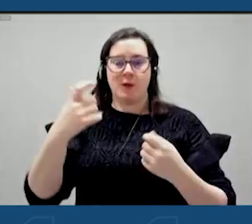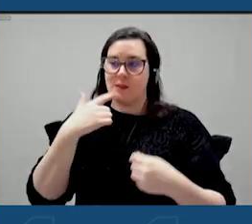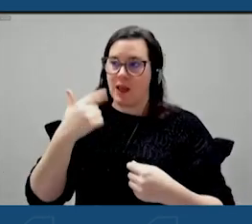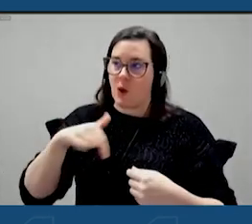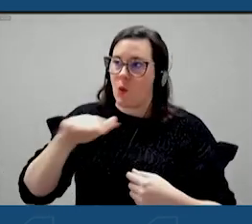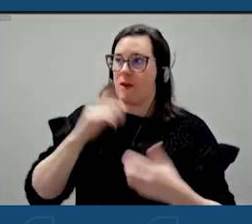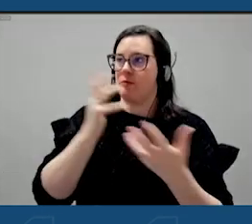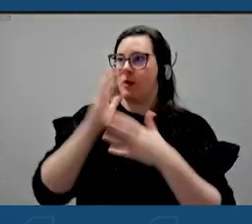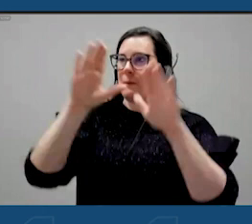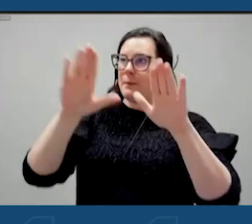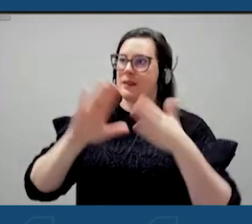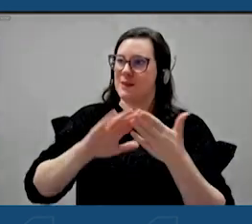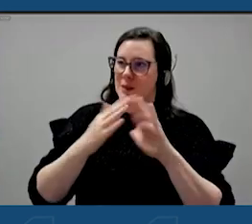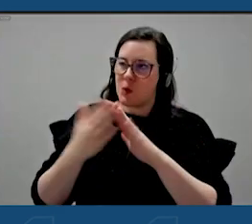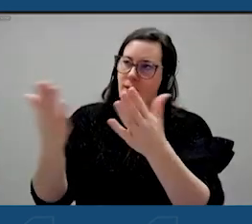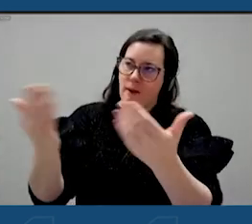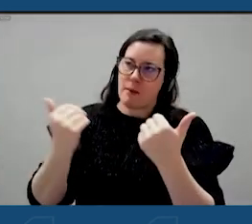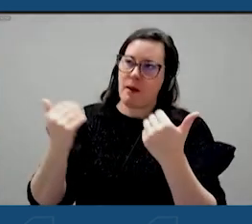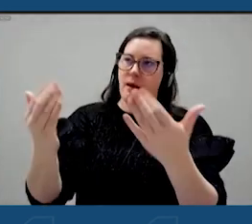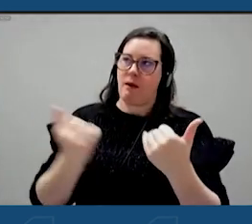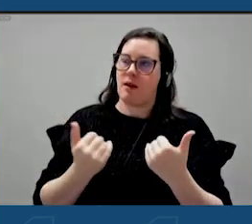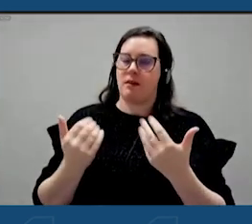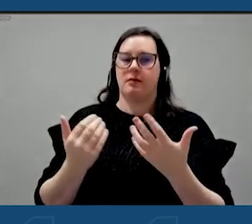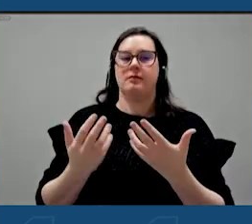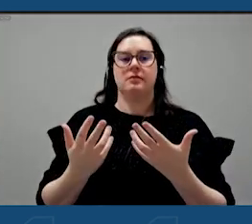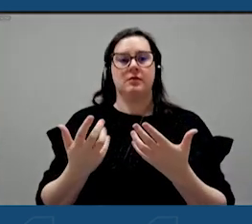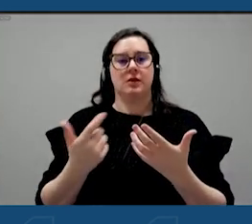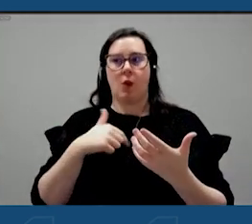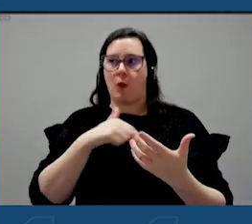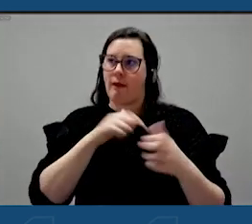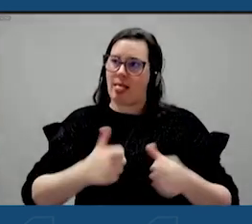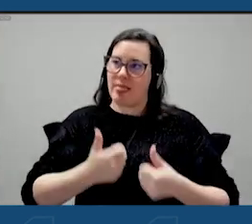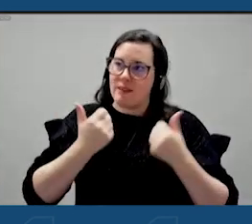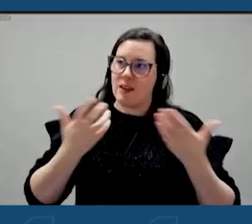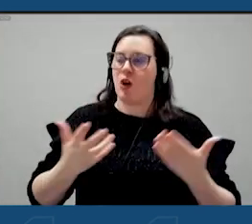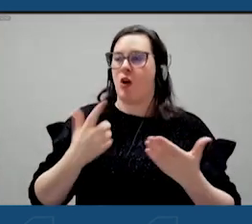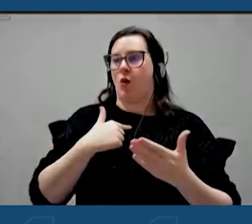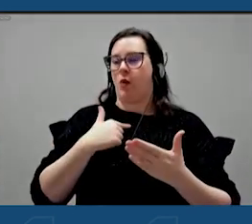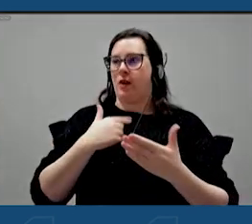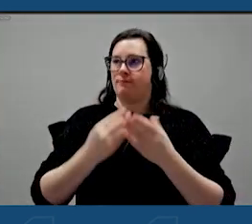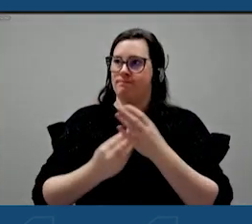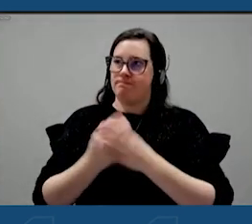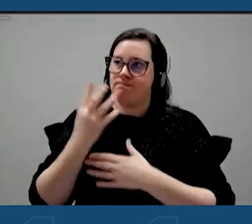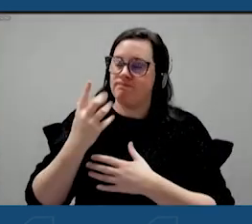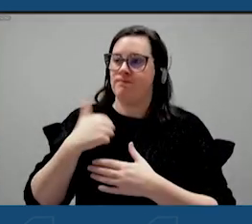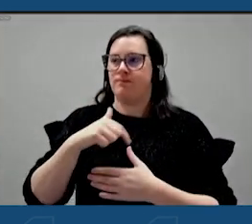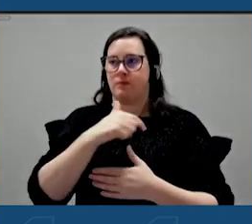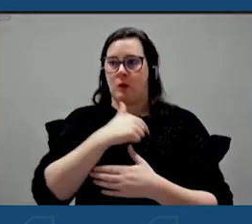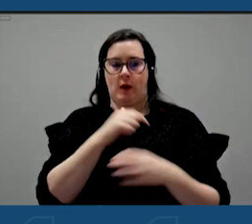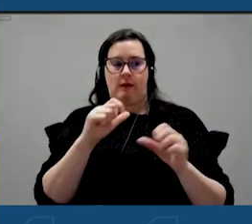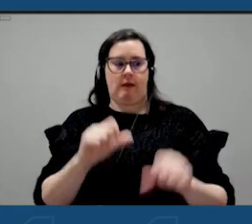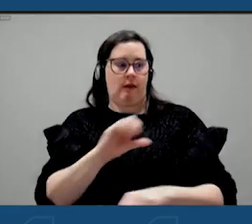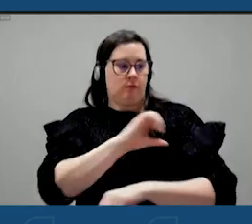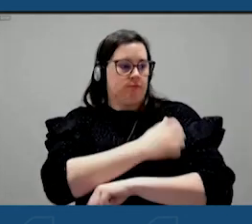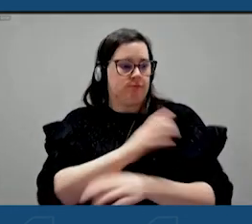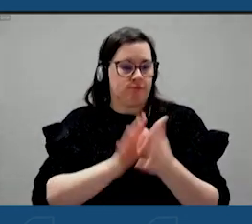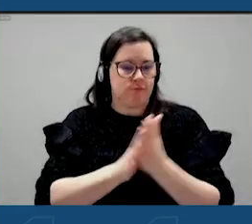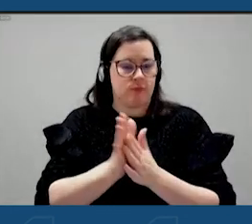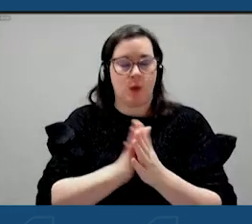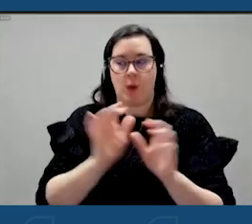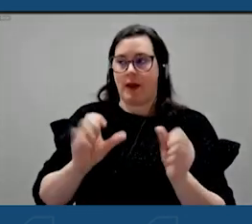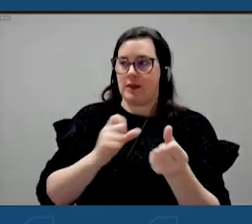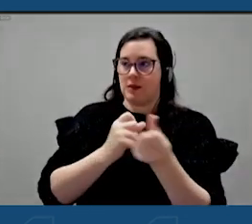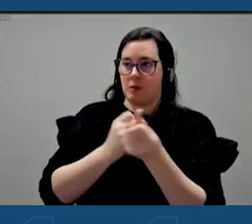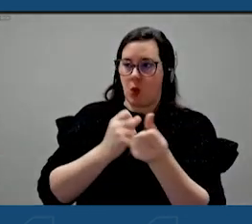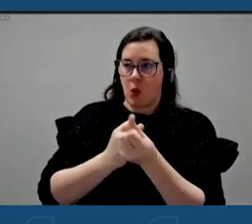fantastic community. We want to be here. We're so livable and viable. And if we can be help, we can be support and help